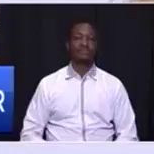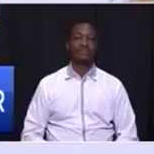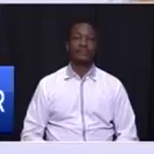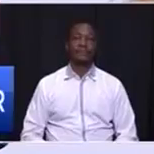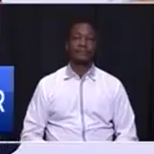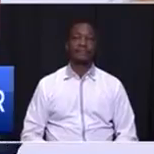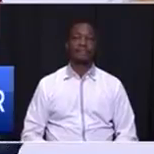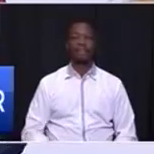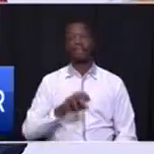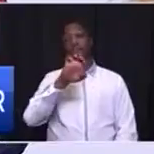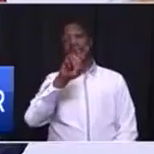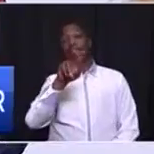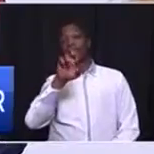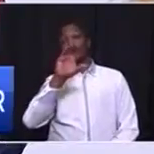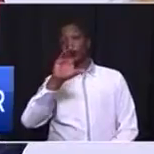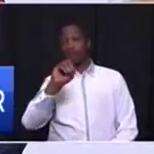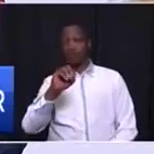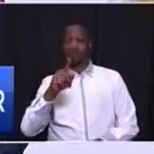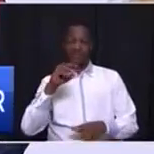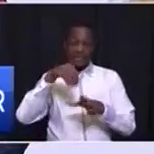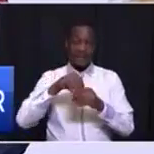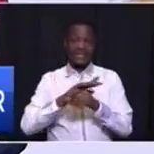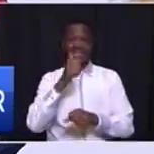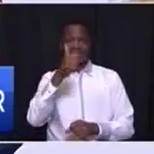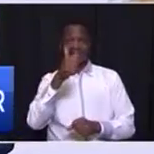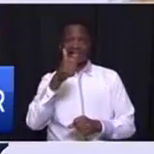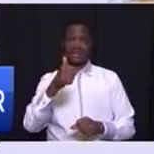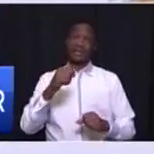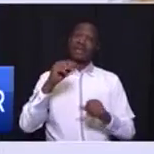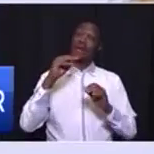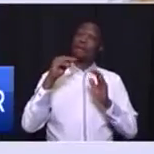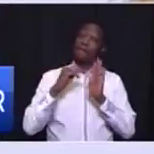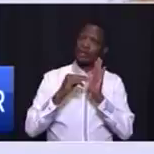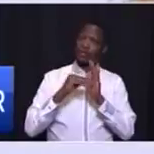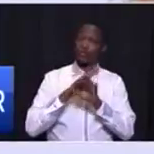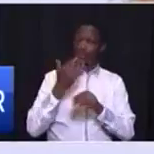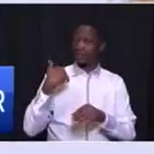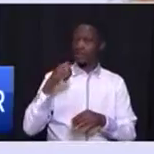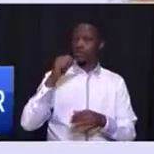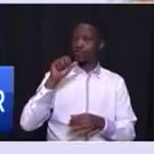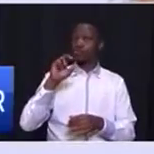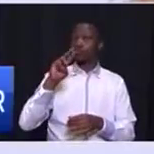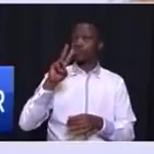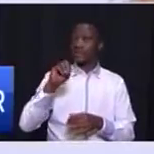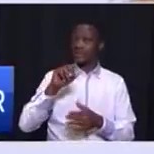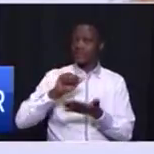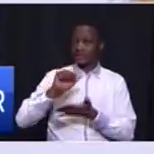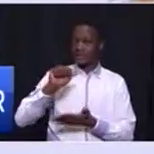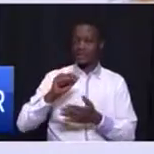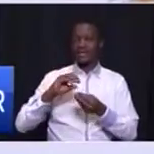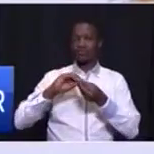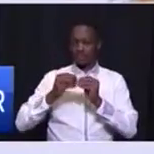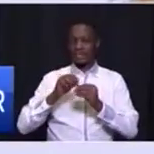Iveco Larima invested $600 million at its Roslin plant in 2016, creating another 1